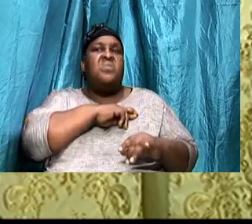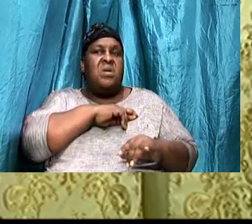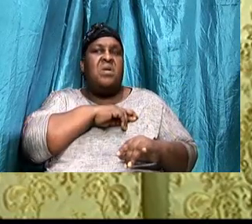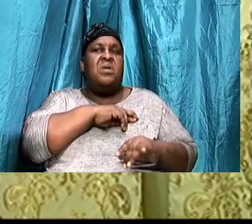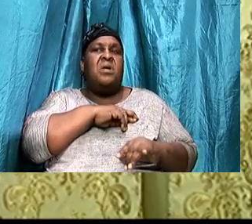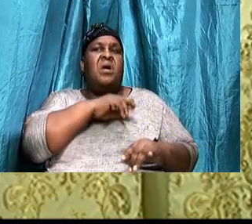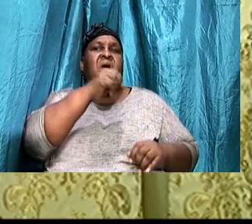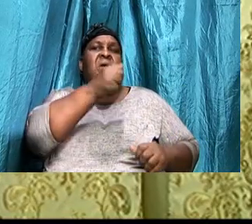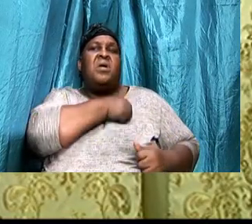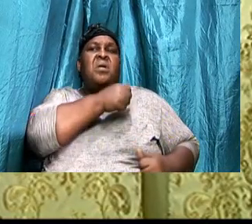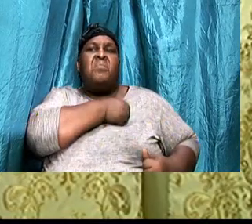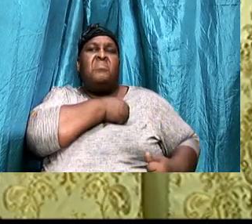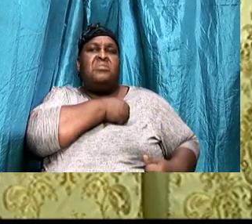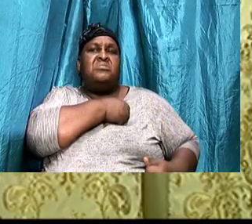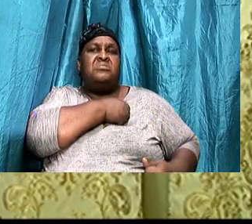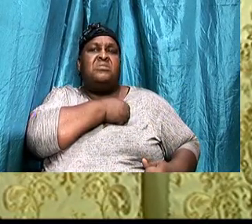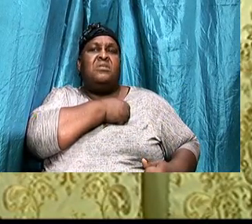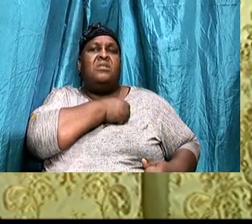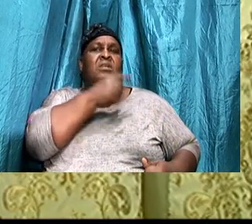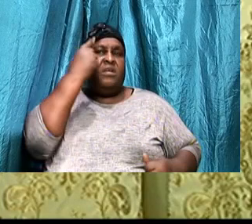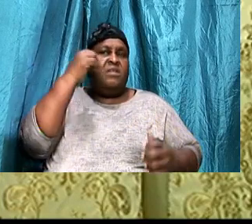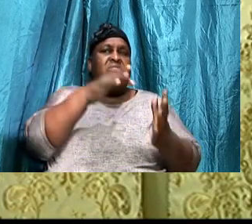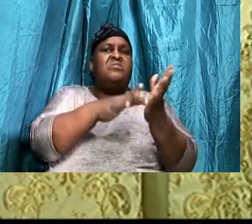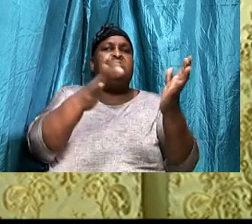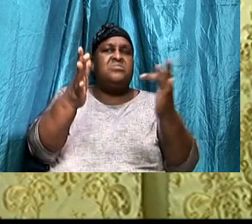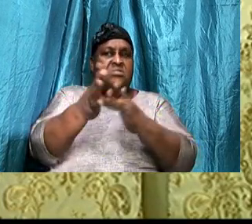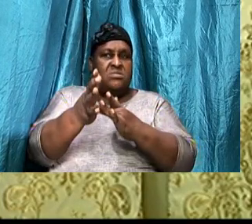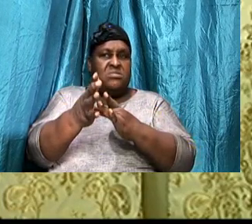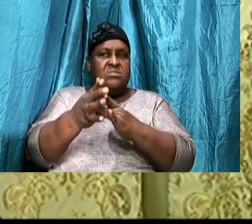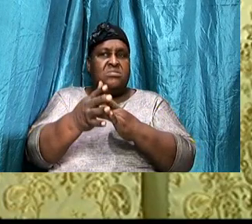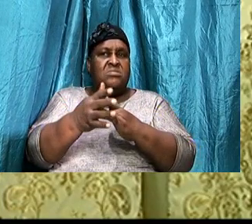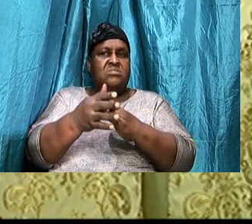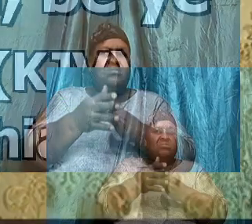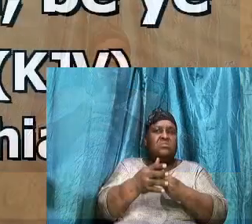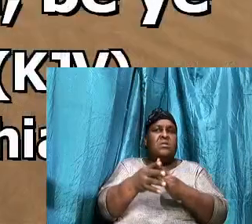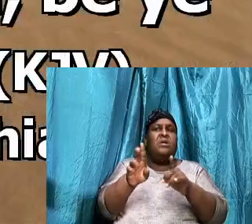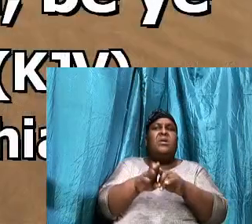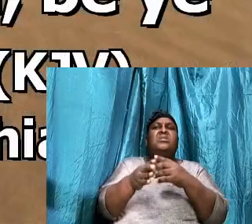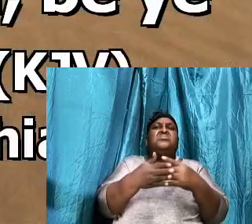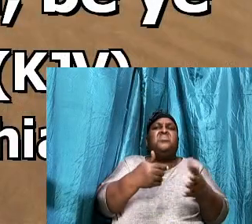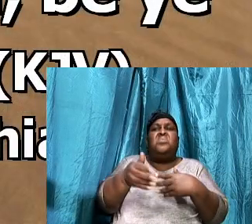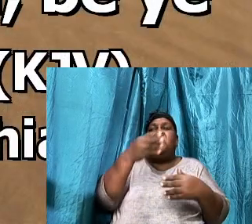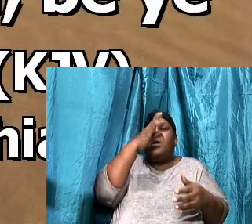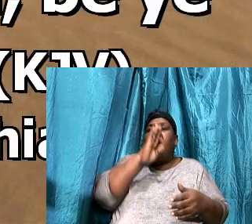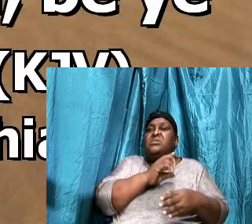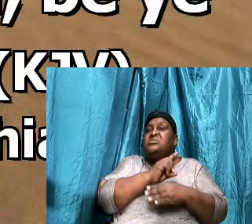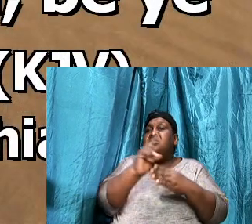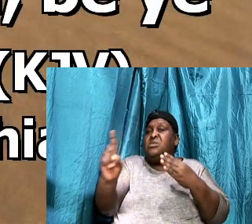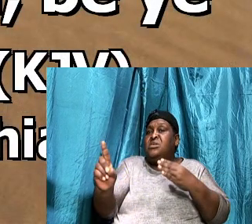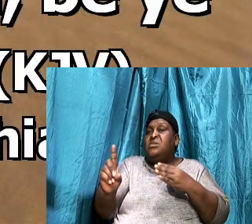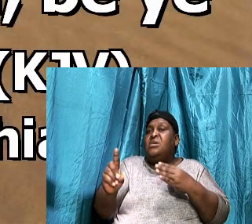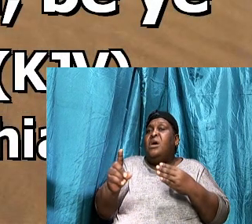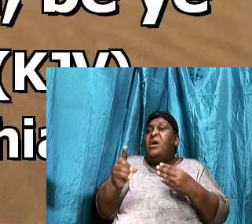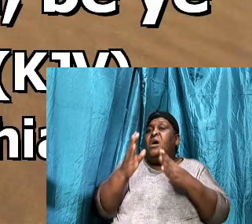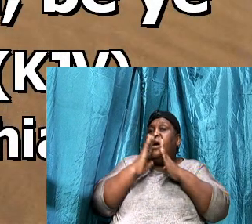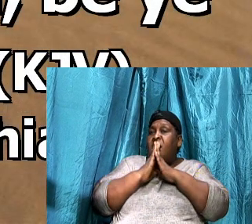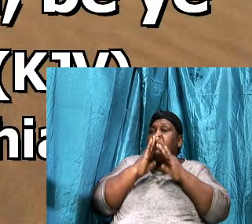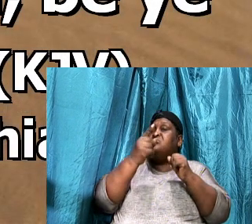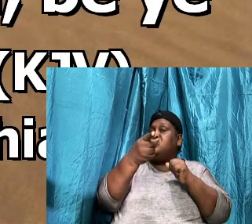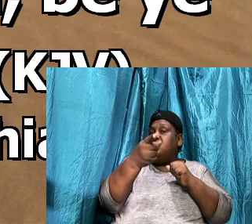are ambassadors, We For Christ, As though God, Did beseech you,